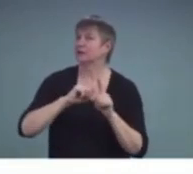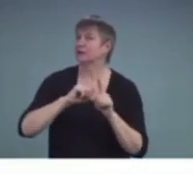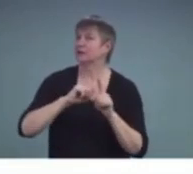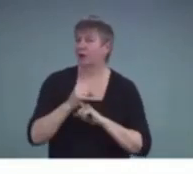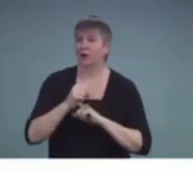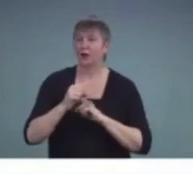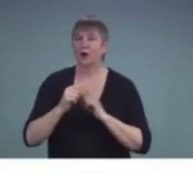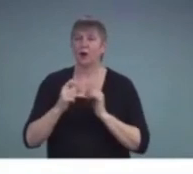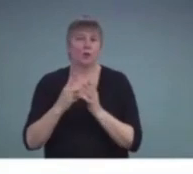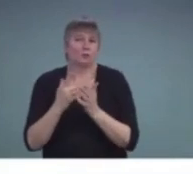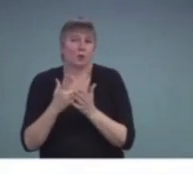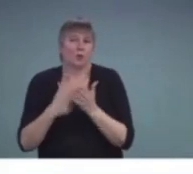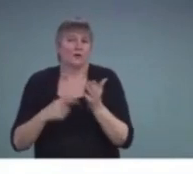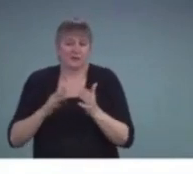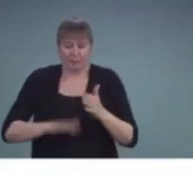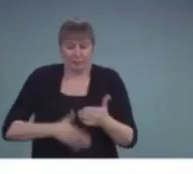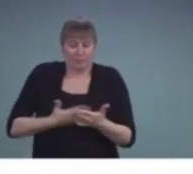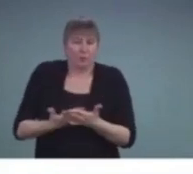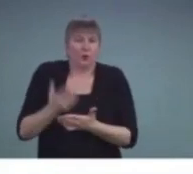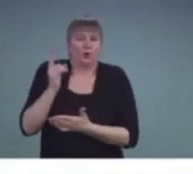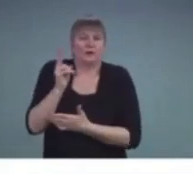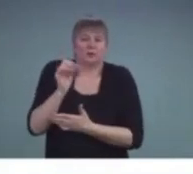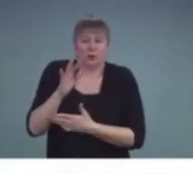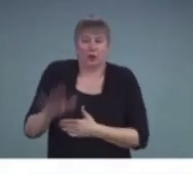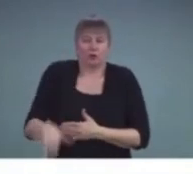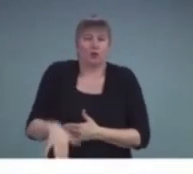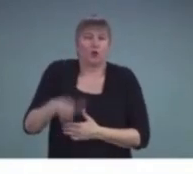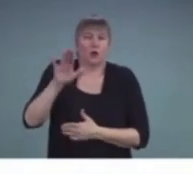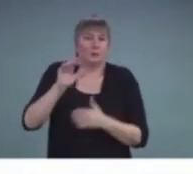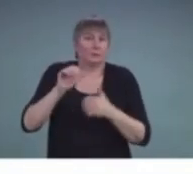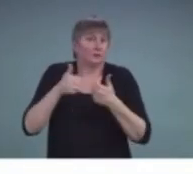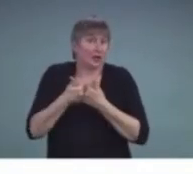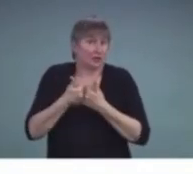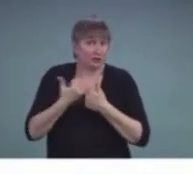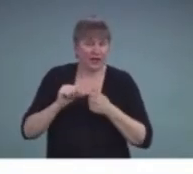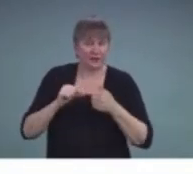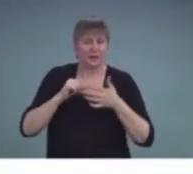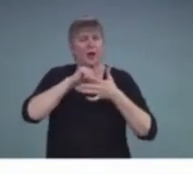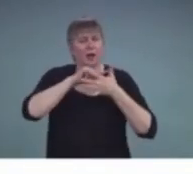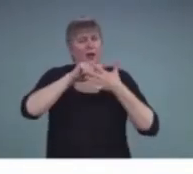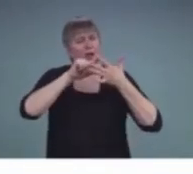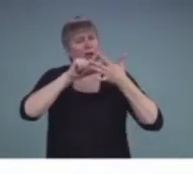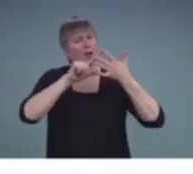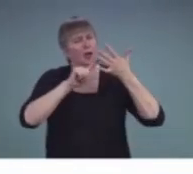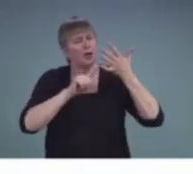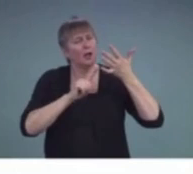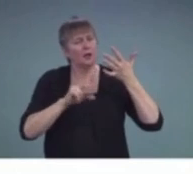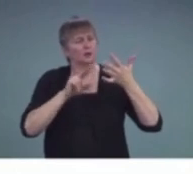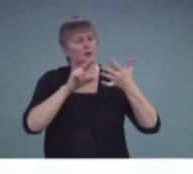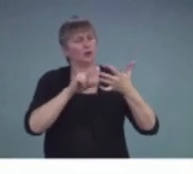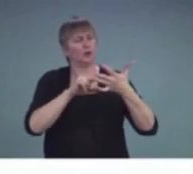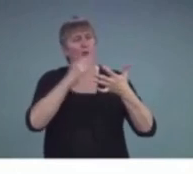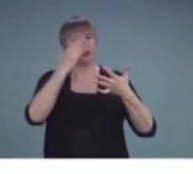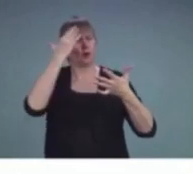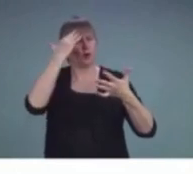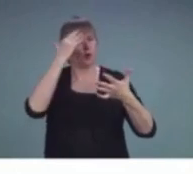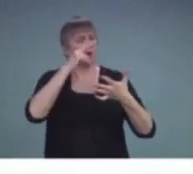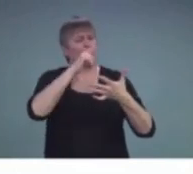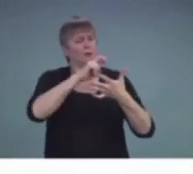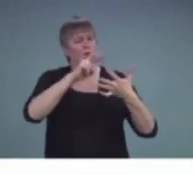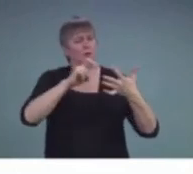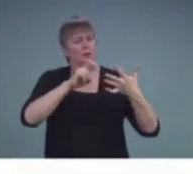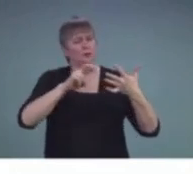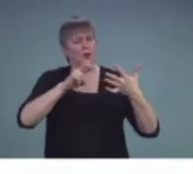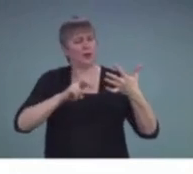or birth history that were there. The more of these issues that enter in, I think the more risk